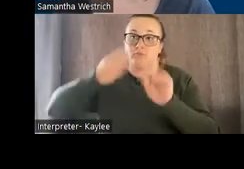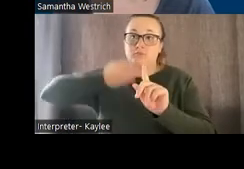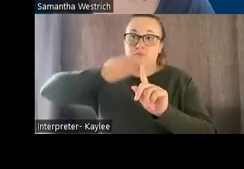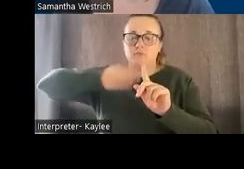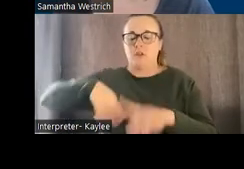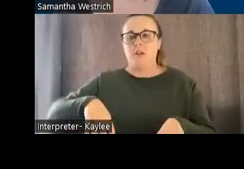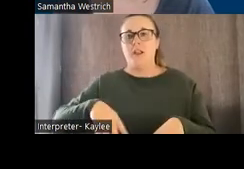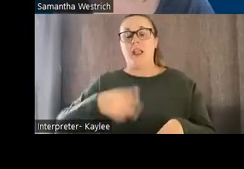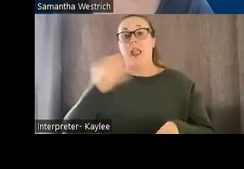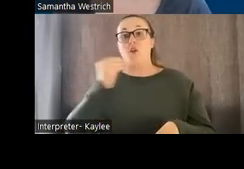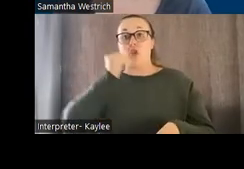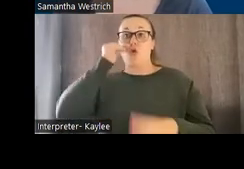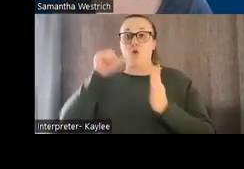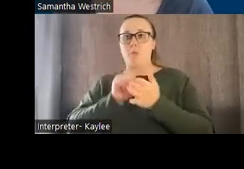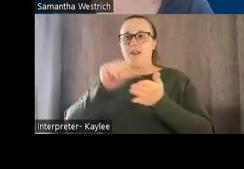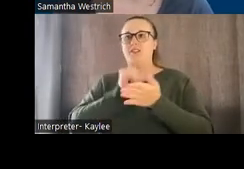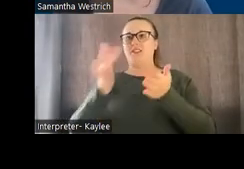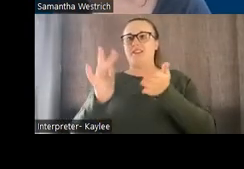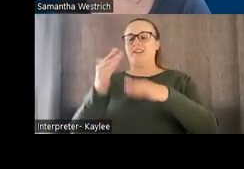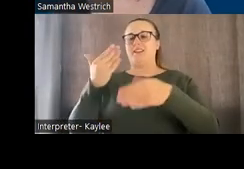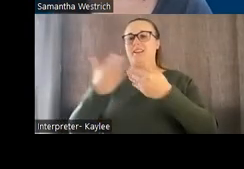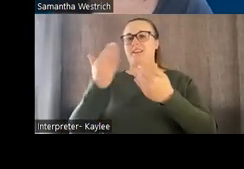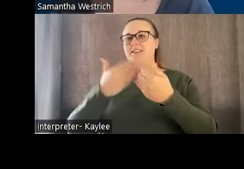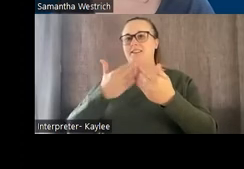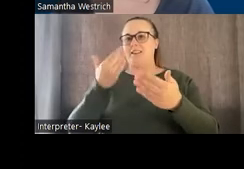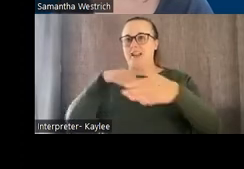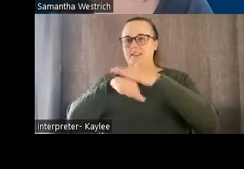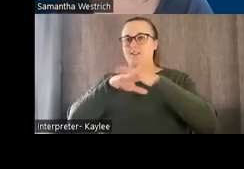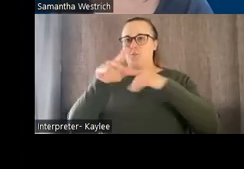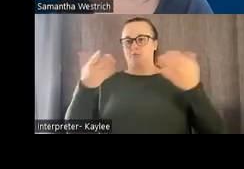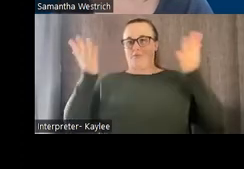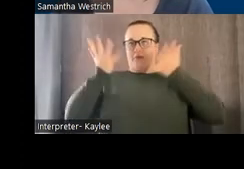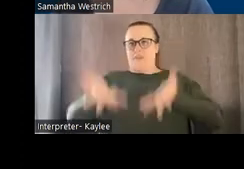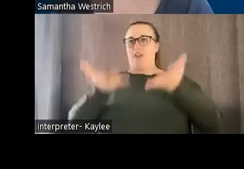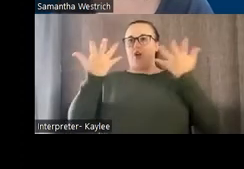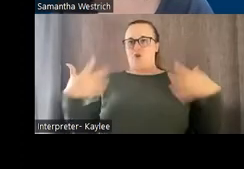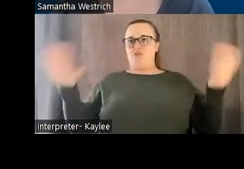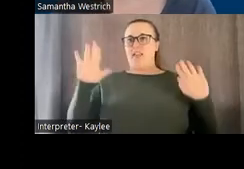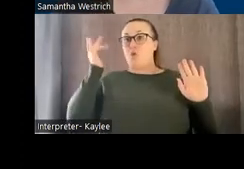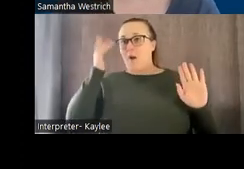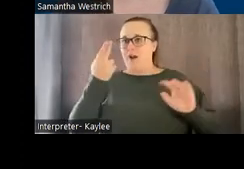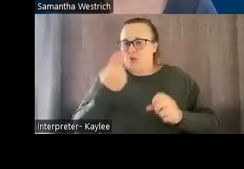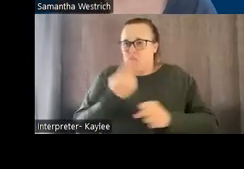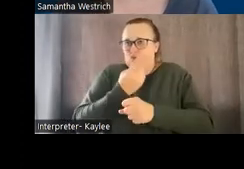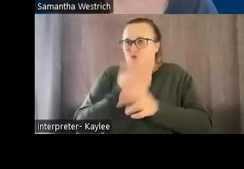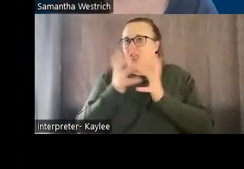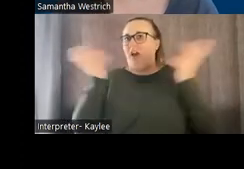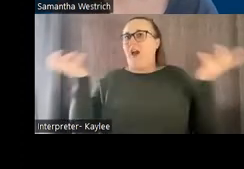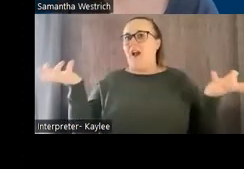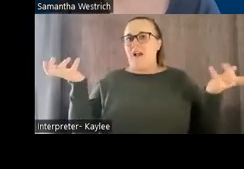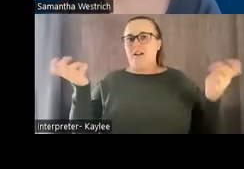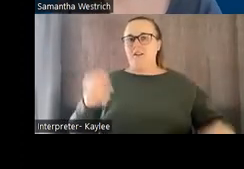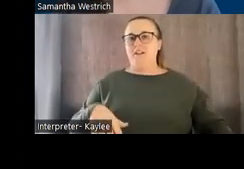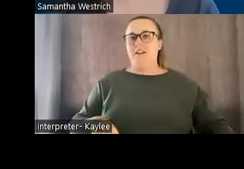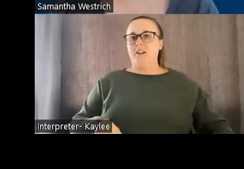really easily accessible because we use them a lot. So as you're engaging with the device, you can see how it